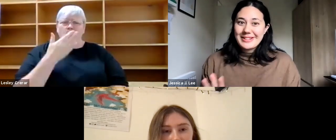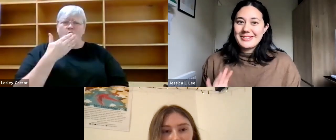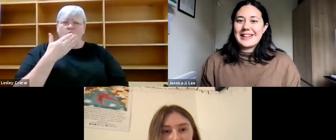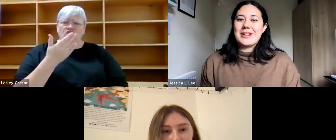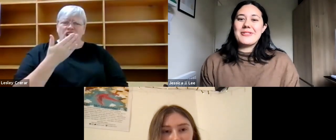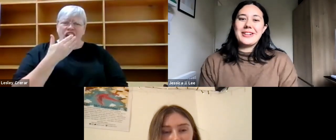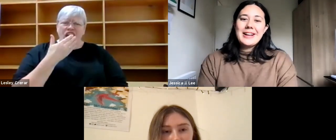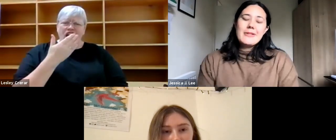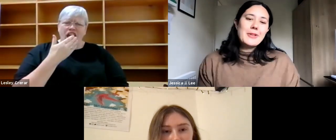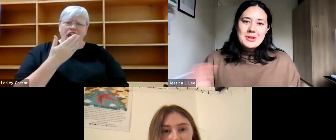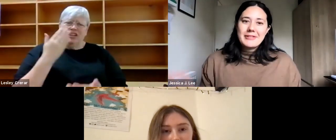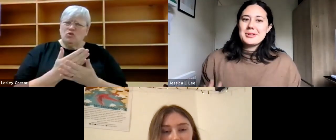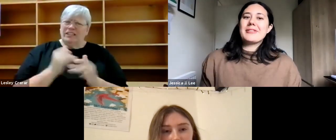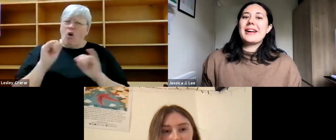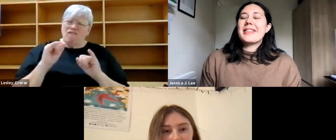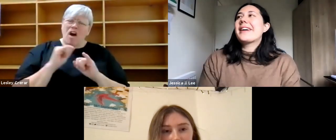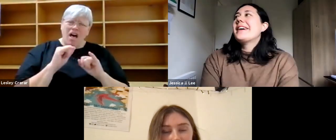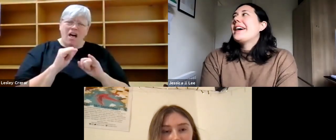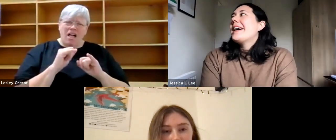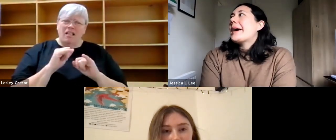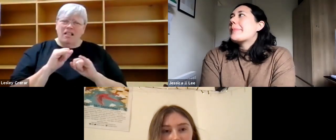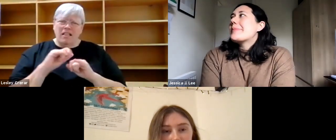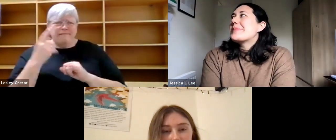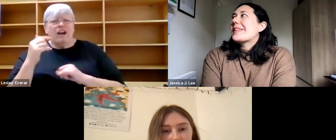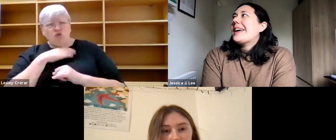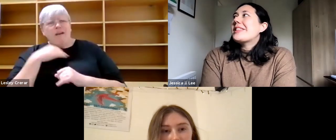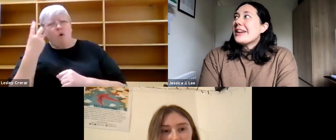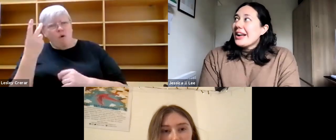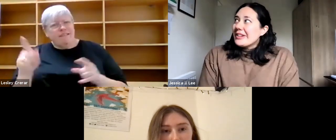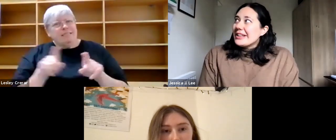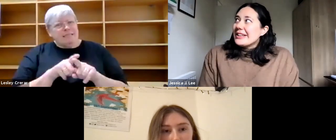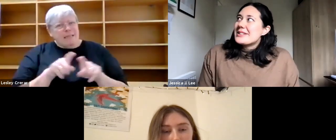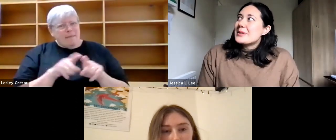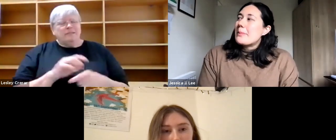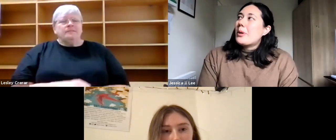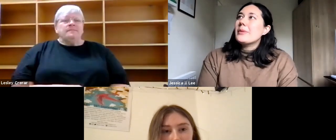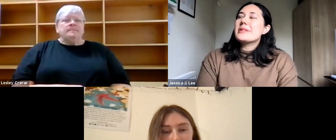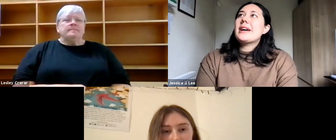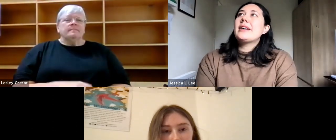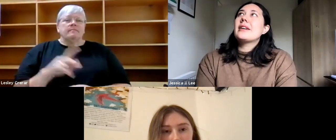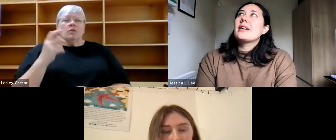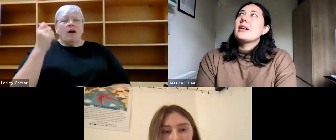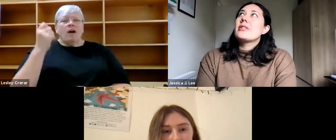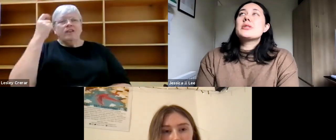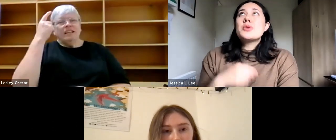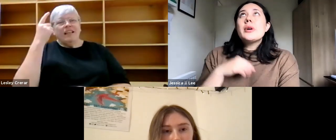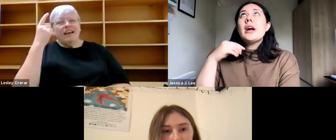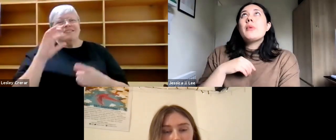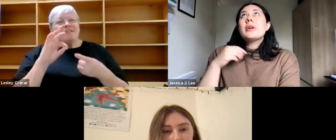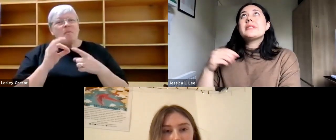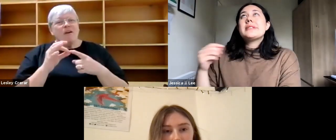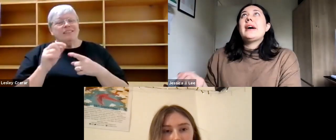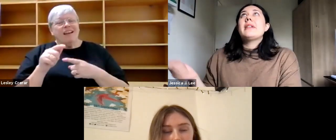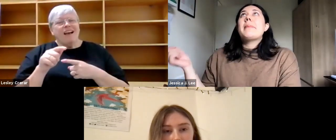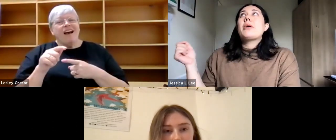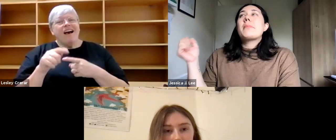Really, really, really dreadful. First drafts are often like that. And the thing I realized at a certain point was that the story